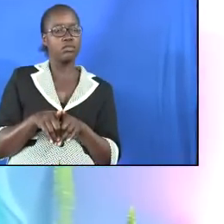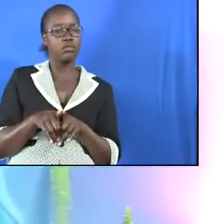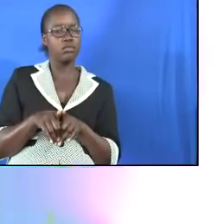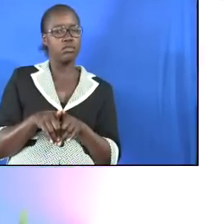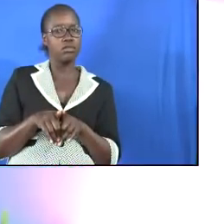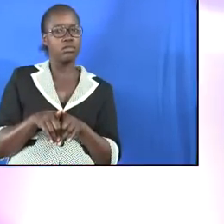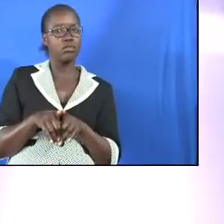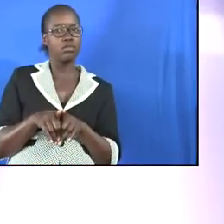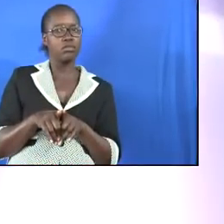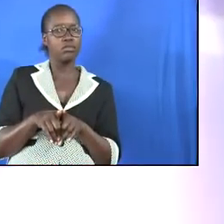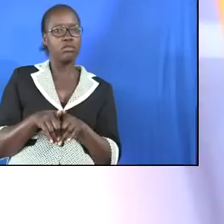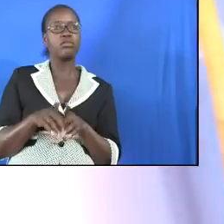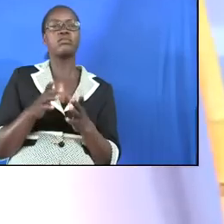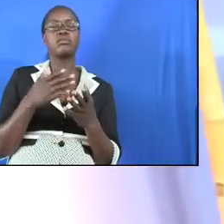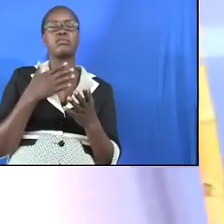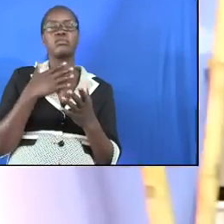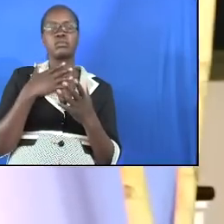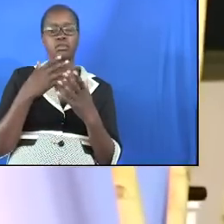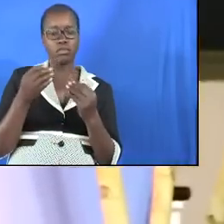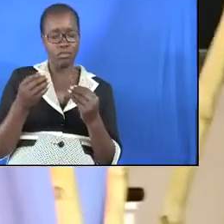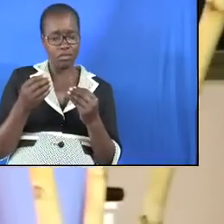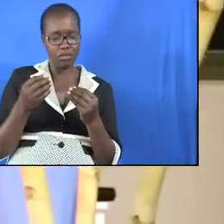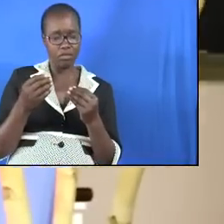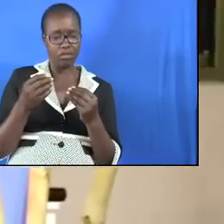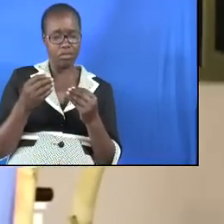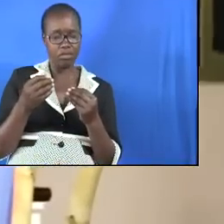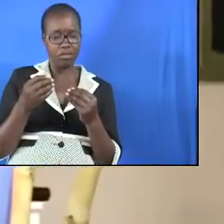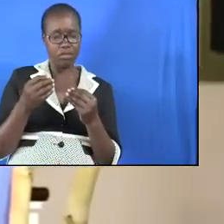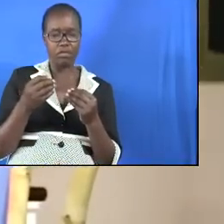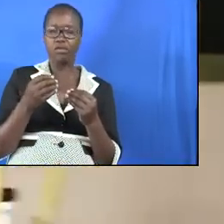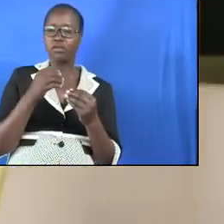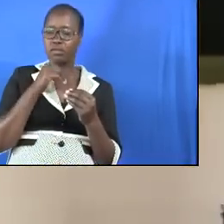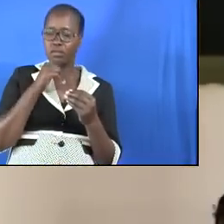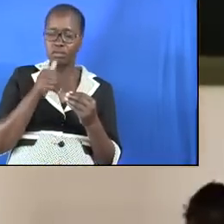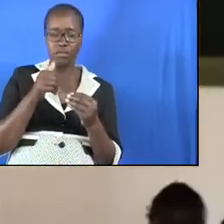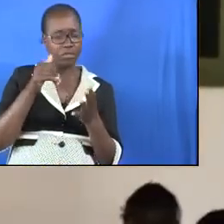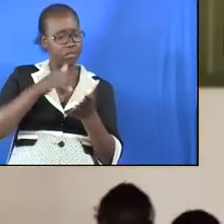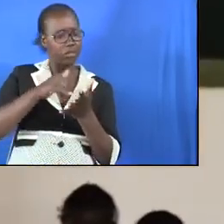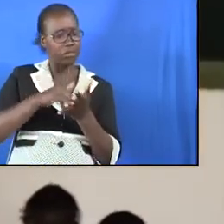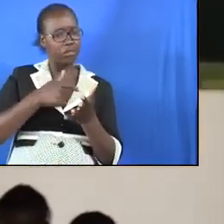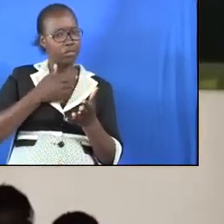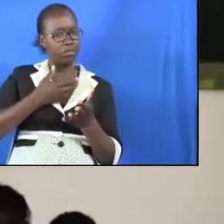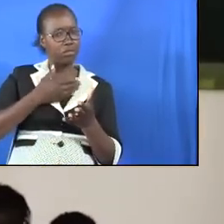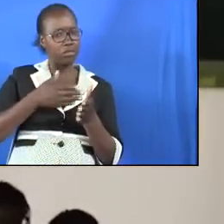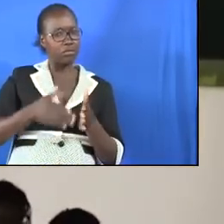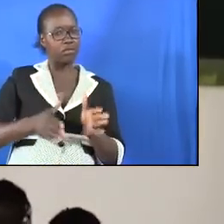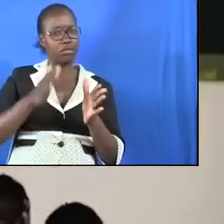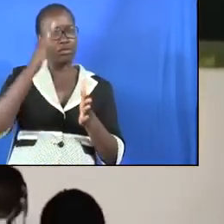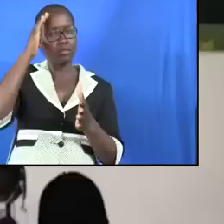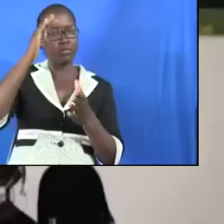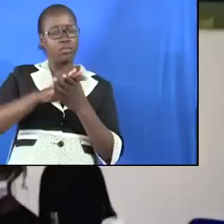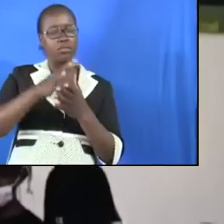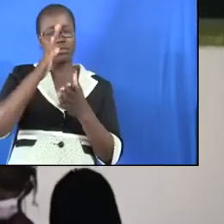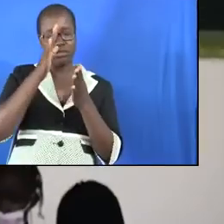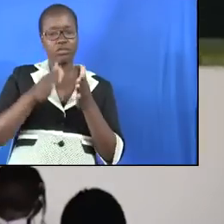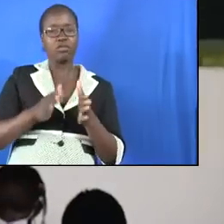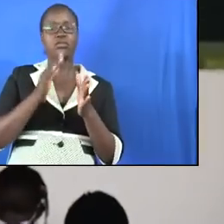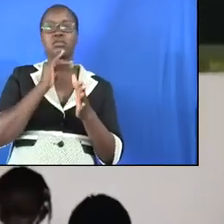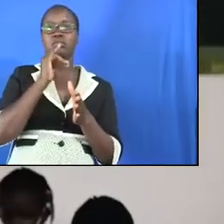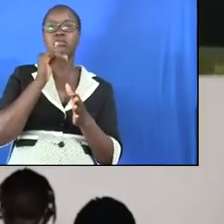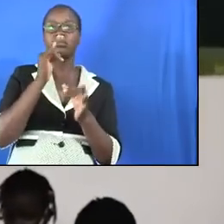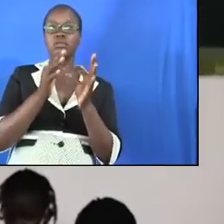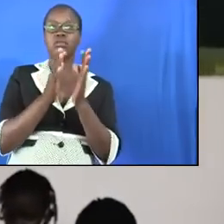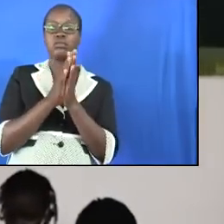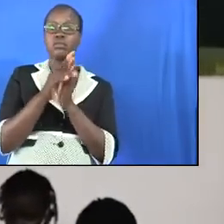necked I am not going to be proud I will not insist on my own way I want to believe the word of God the way it is if